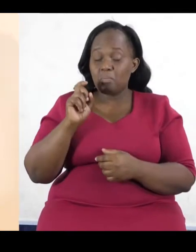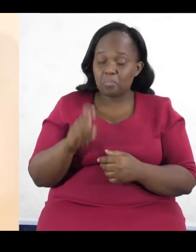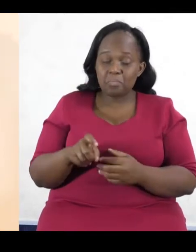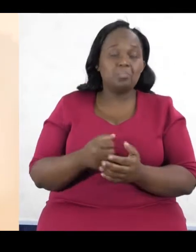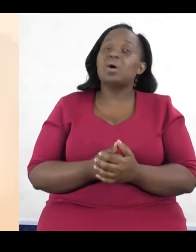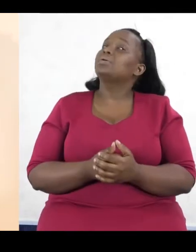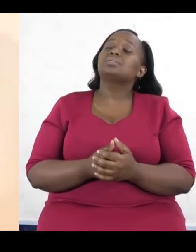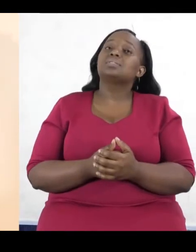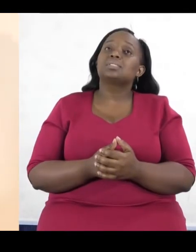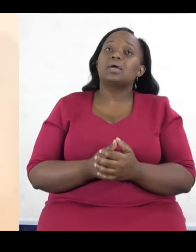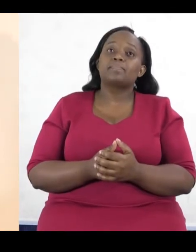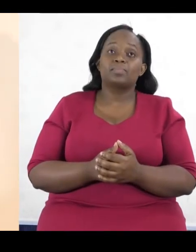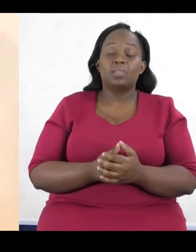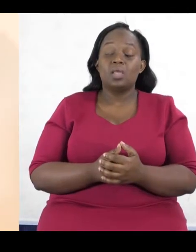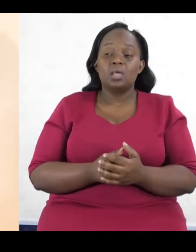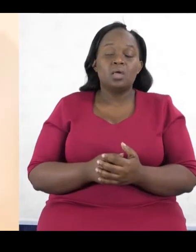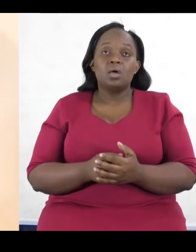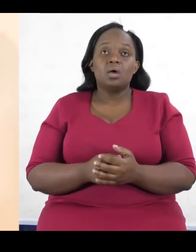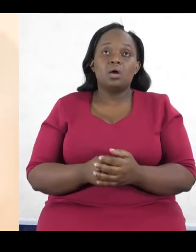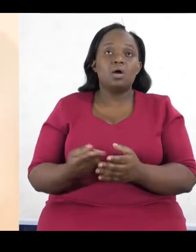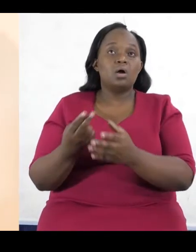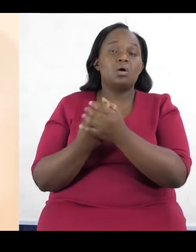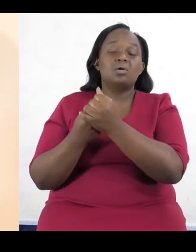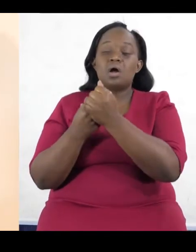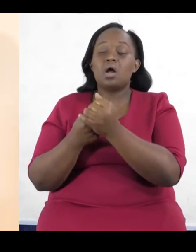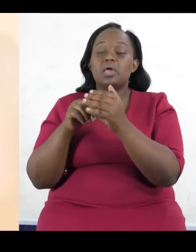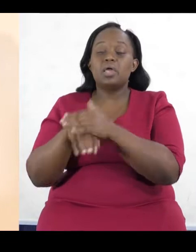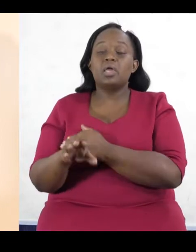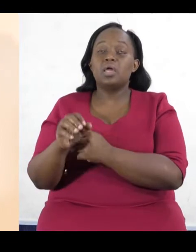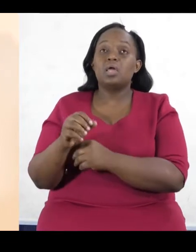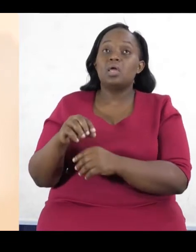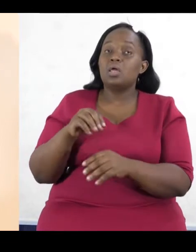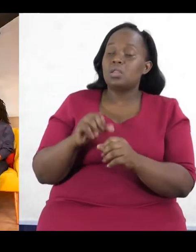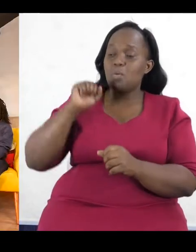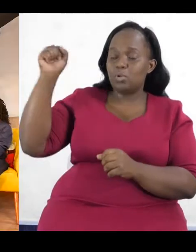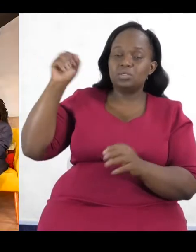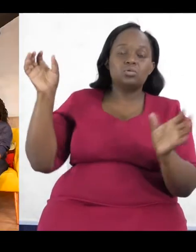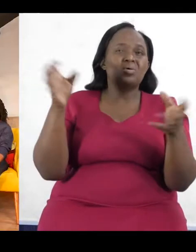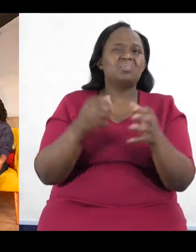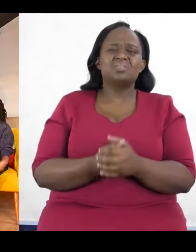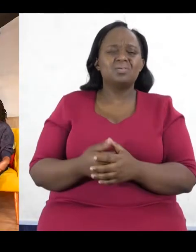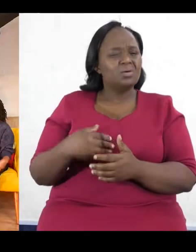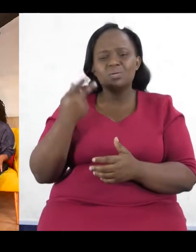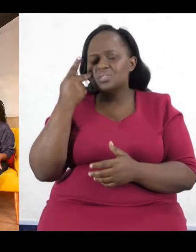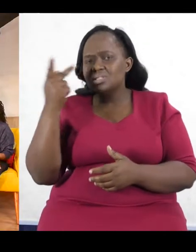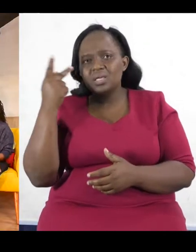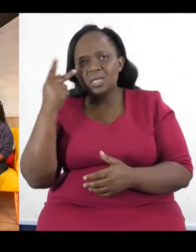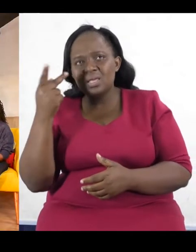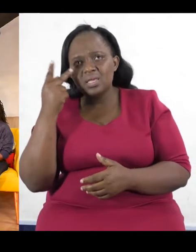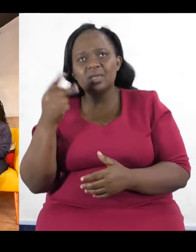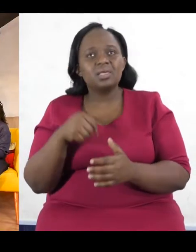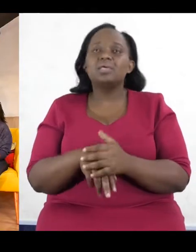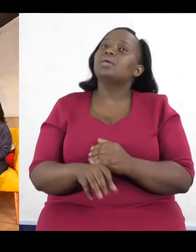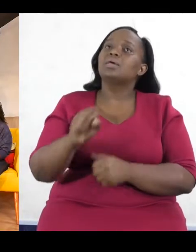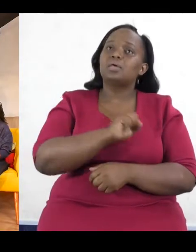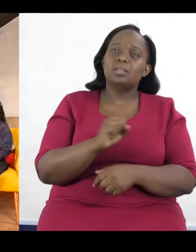because people vote depending on which political parties. And you've seen it in the Senate. There was a bill around one shilling, one man,